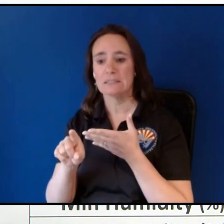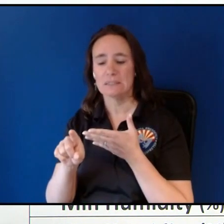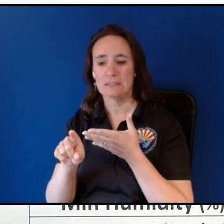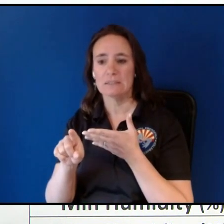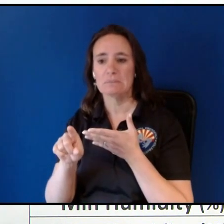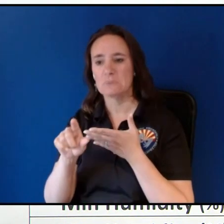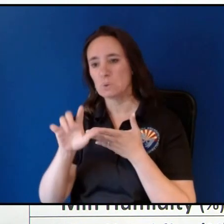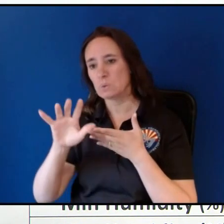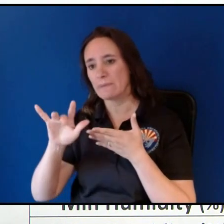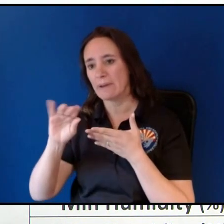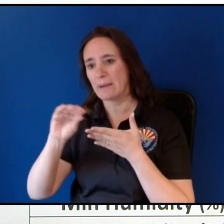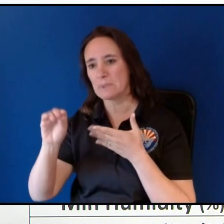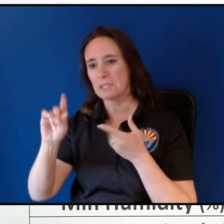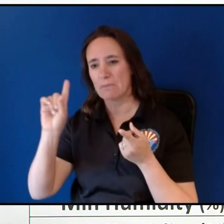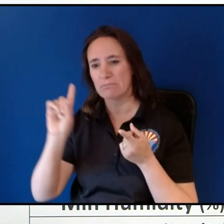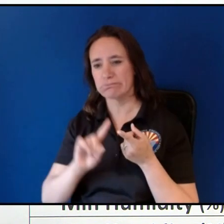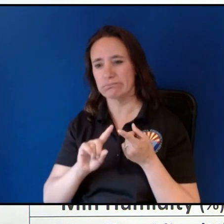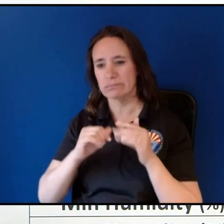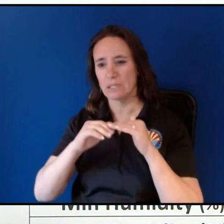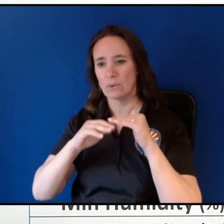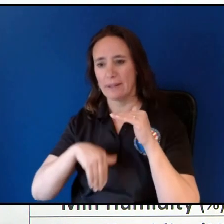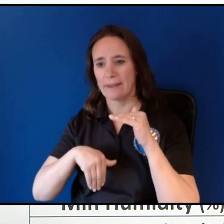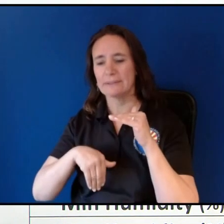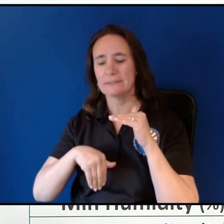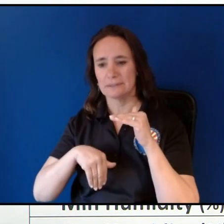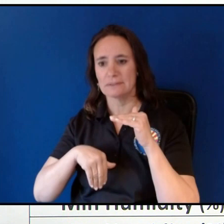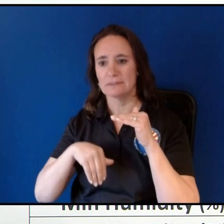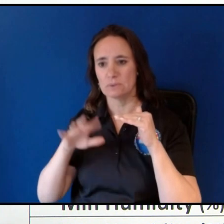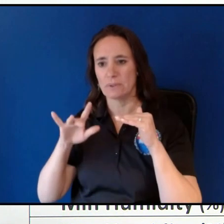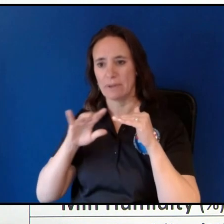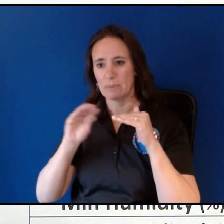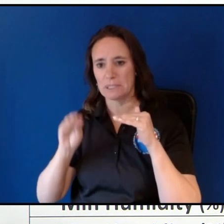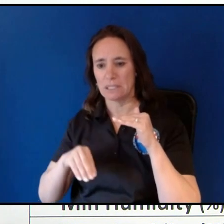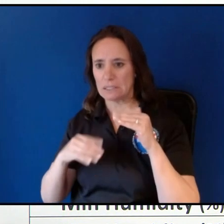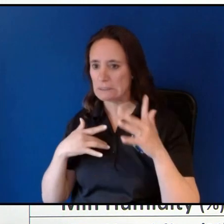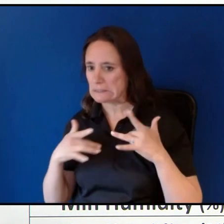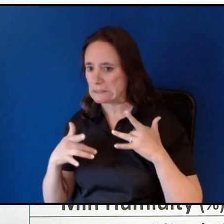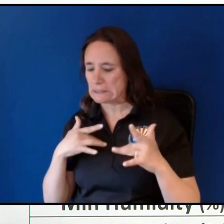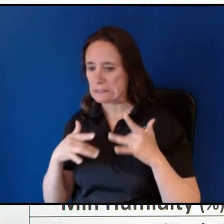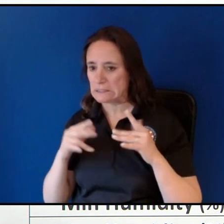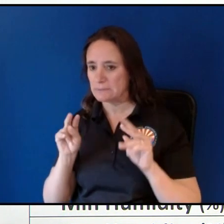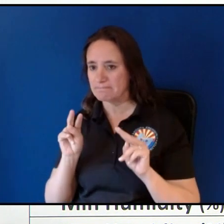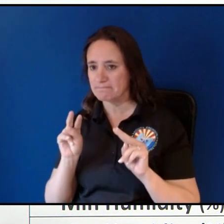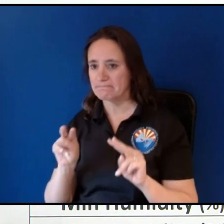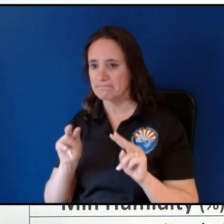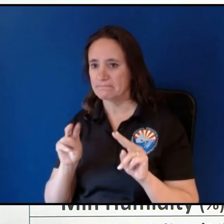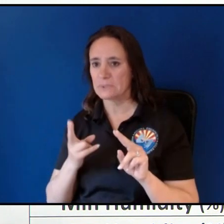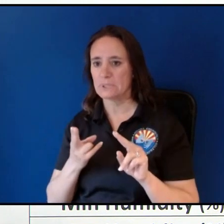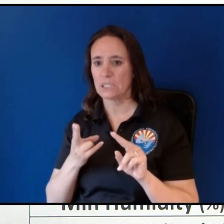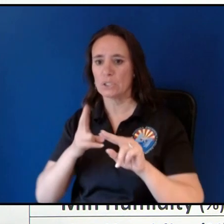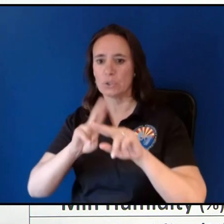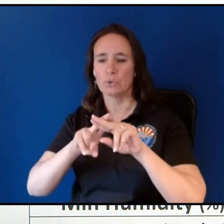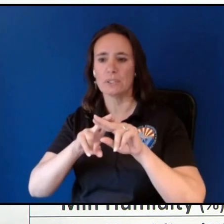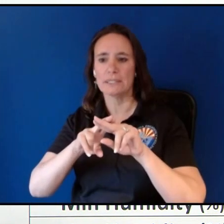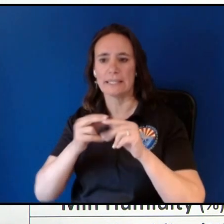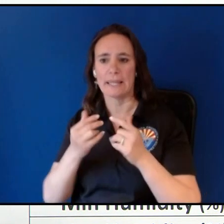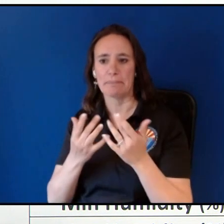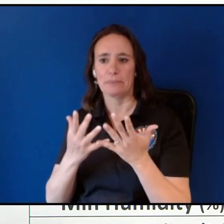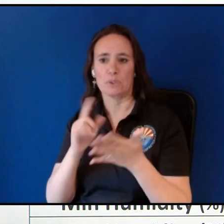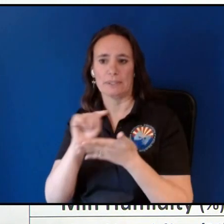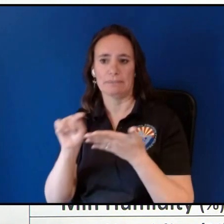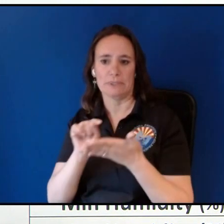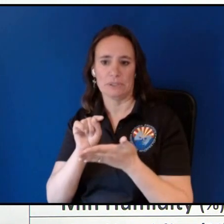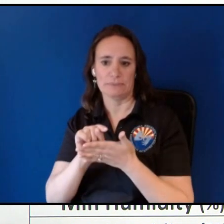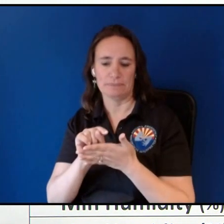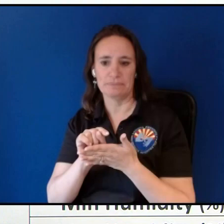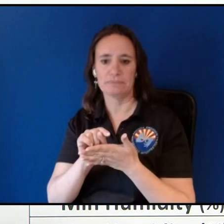percent or less so that's when we start to get concerned as we increase that burning period um with